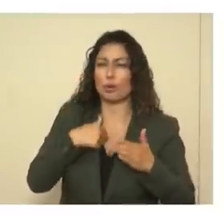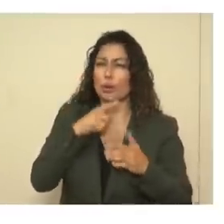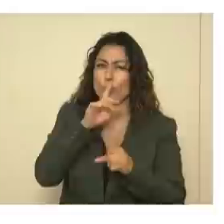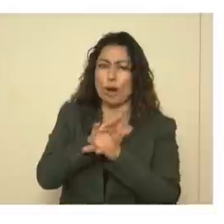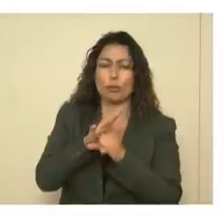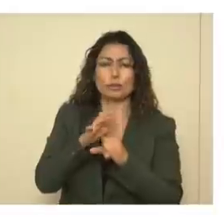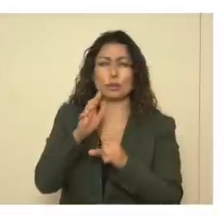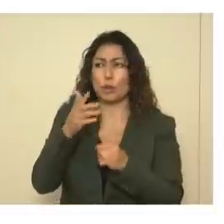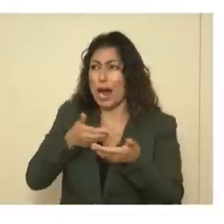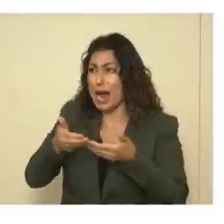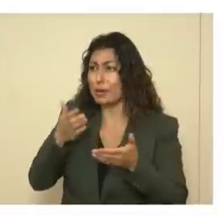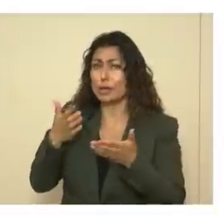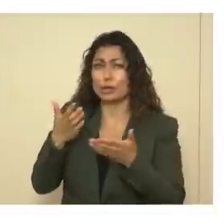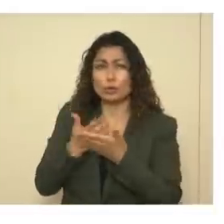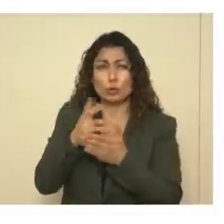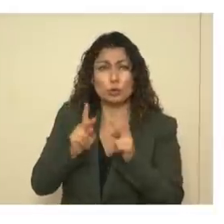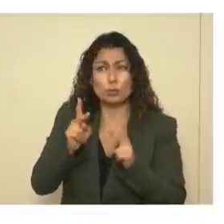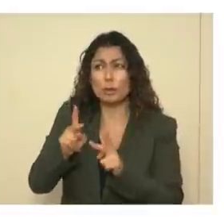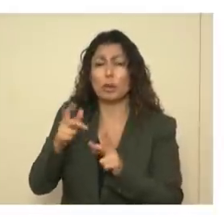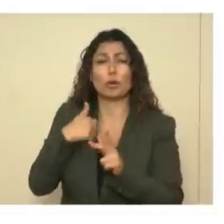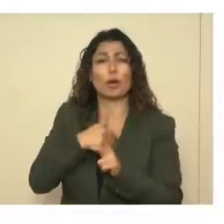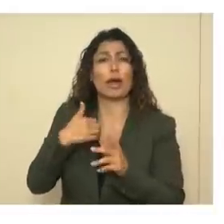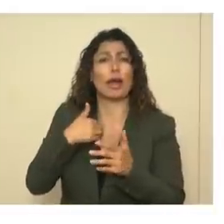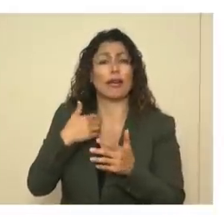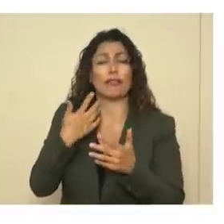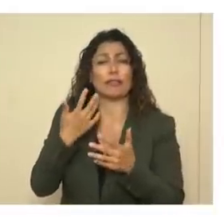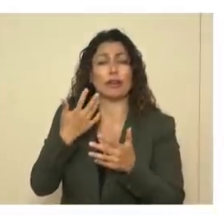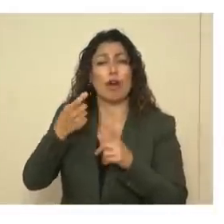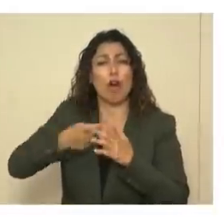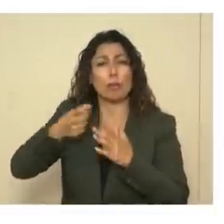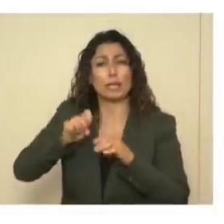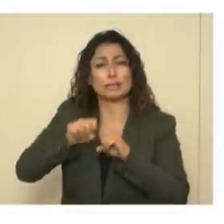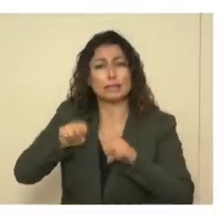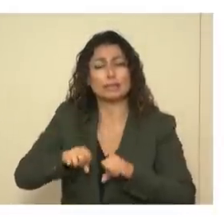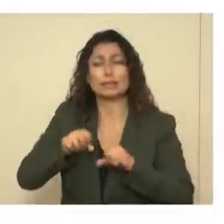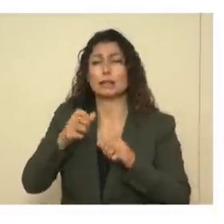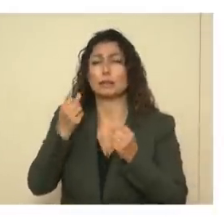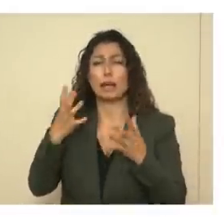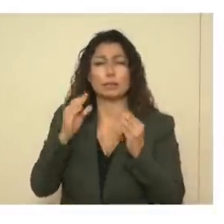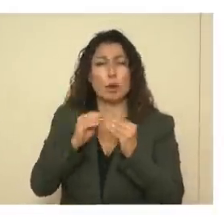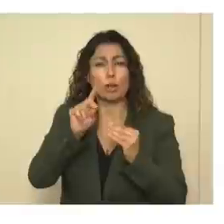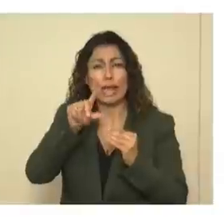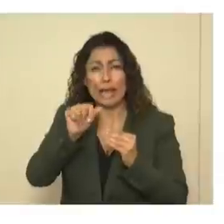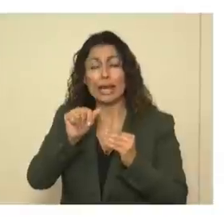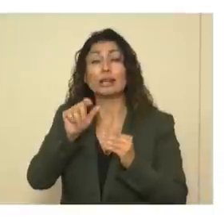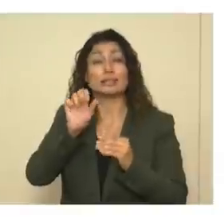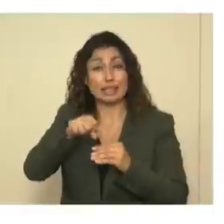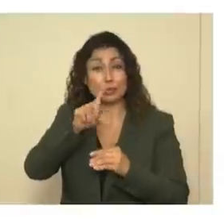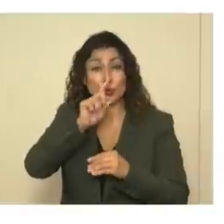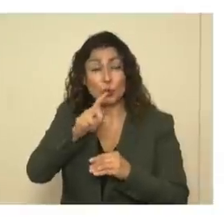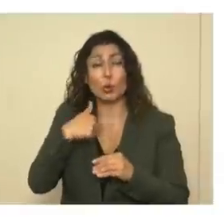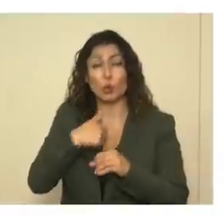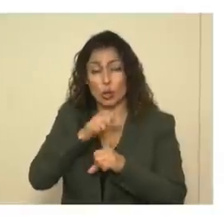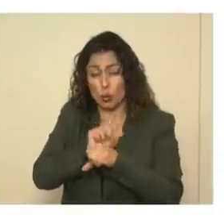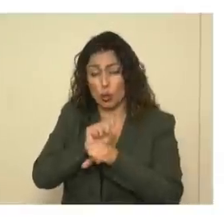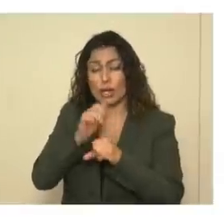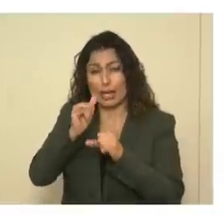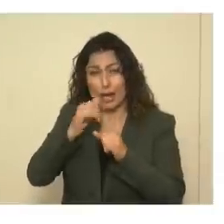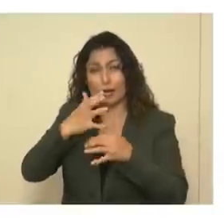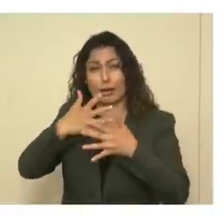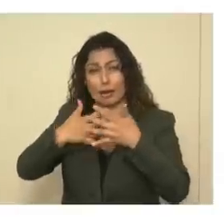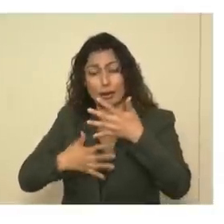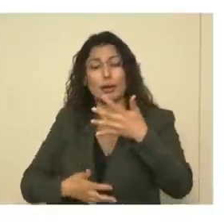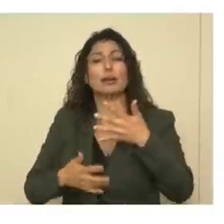hiring new people. We have an automated system coming up. We're getting more data, and all of that is coming true. And you can see that we're now very, very